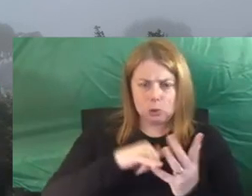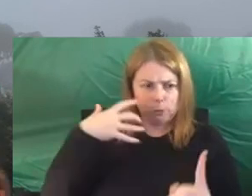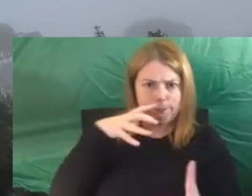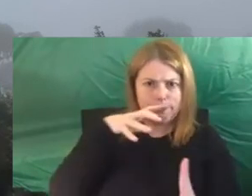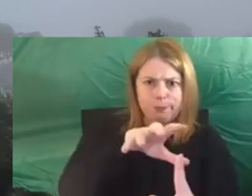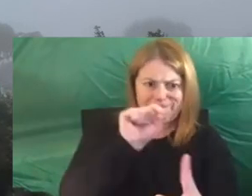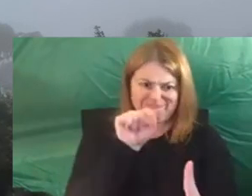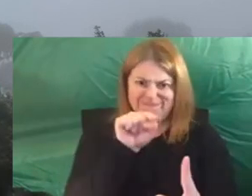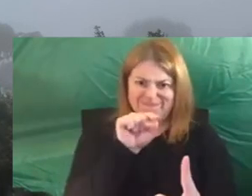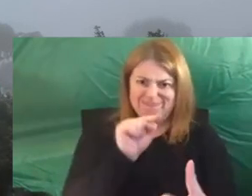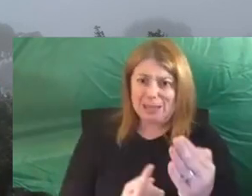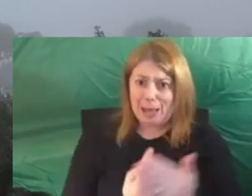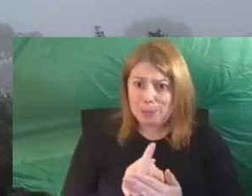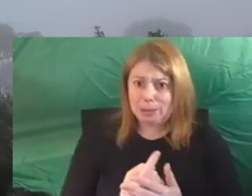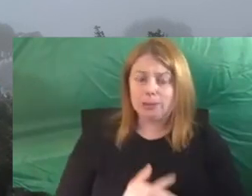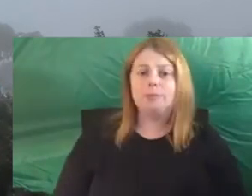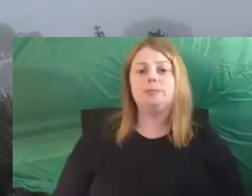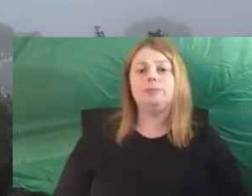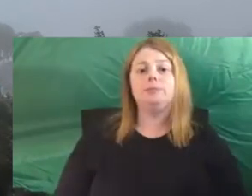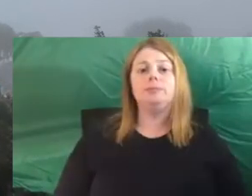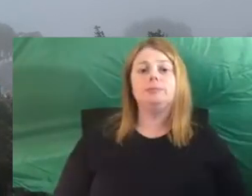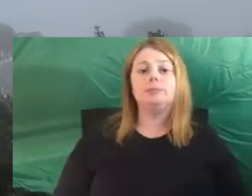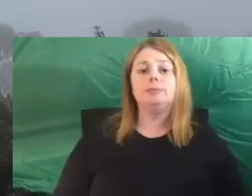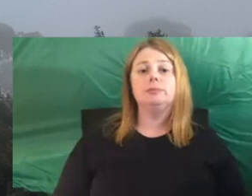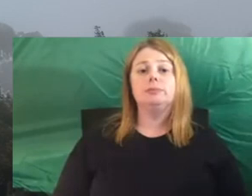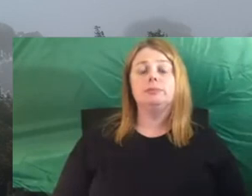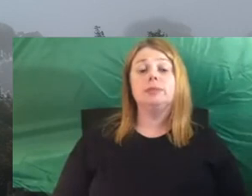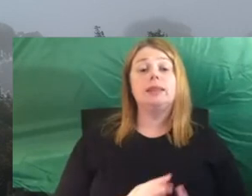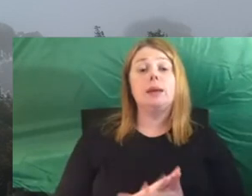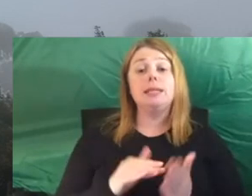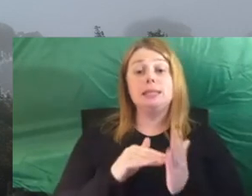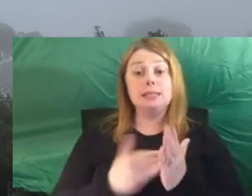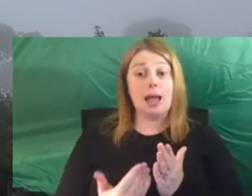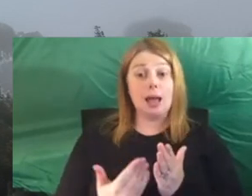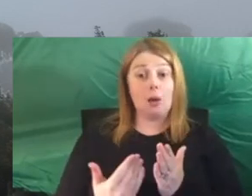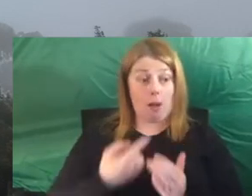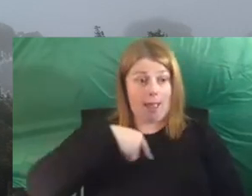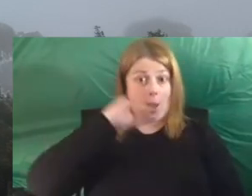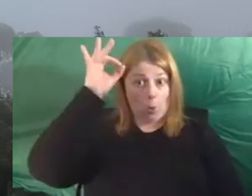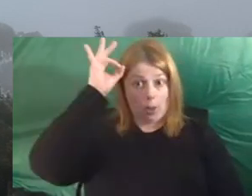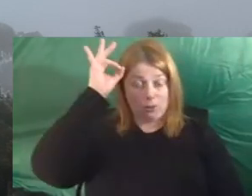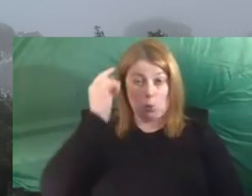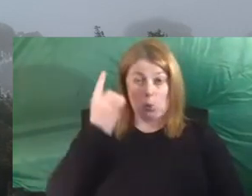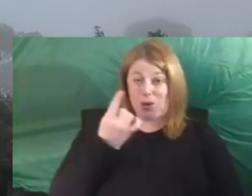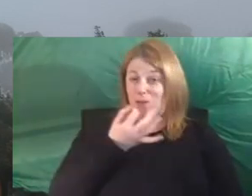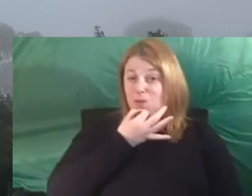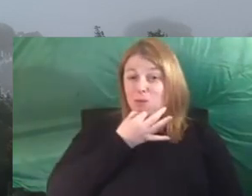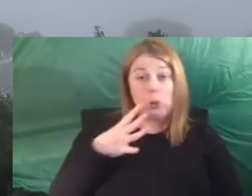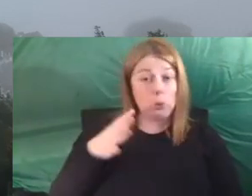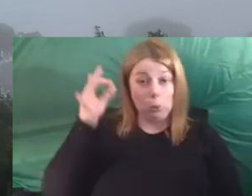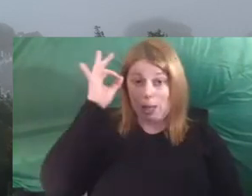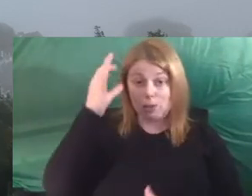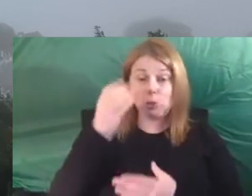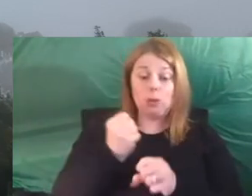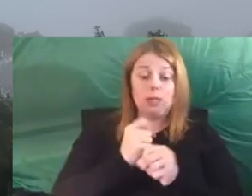that evolved into our council being one of a handful in New South Wales that has a gender,